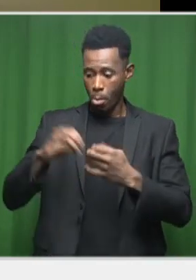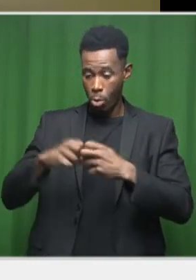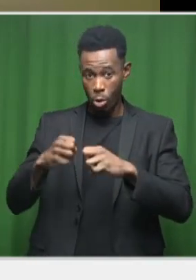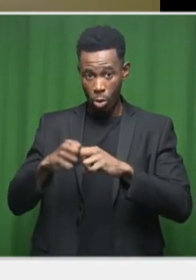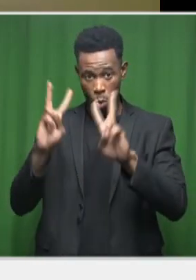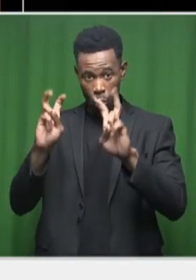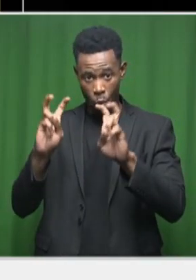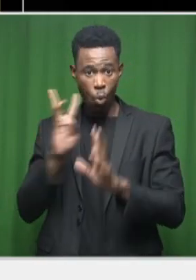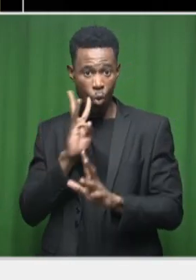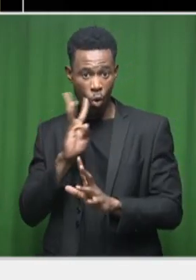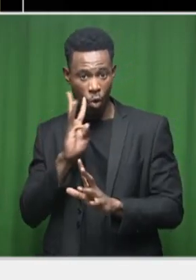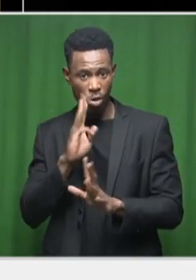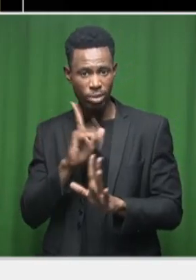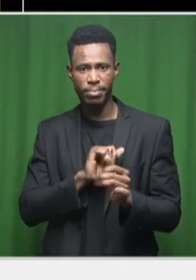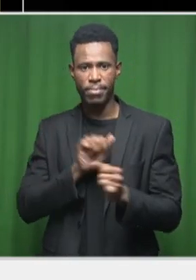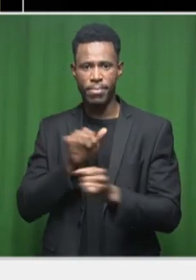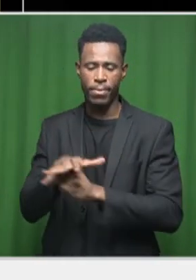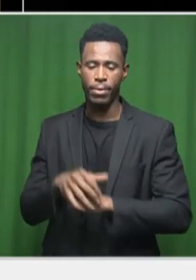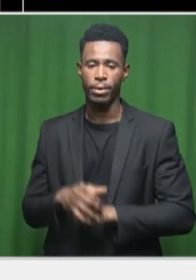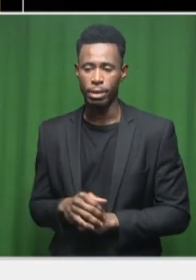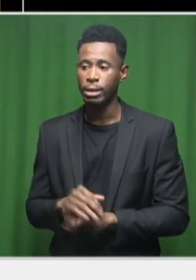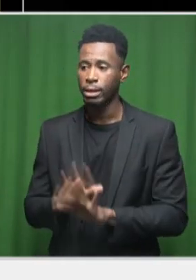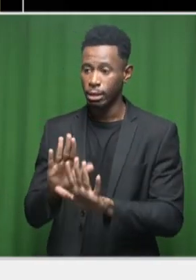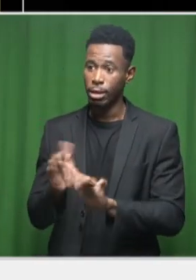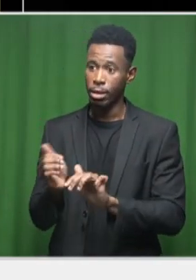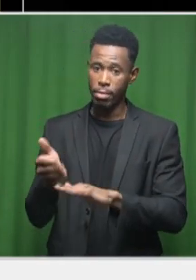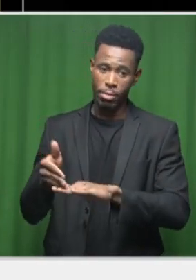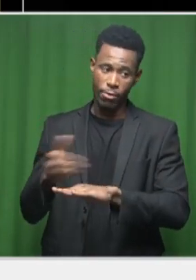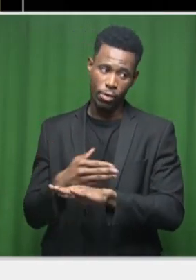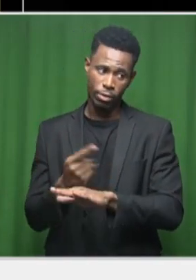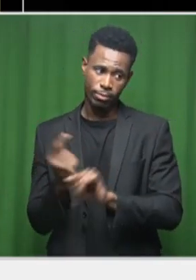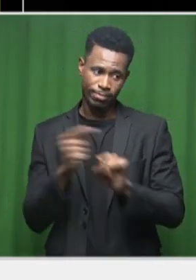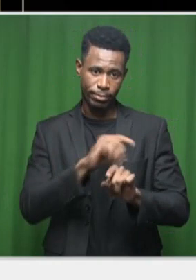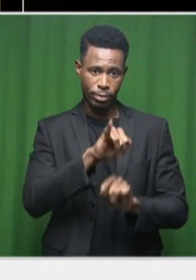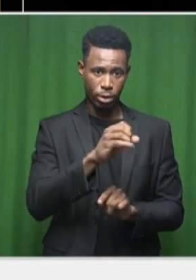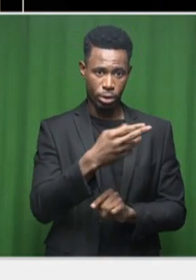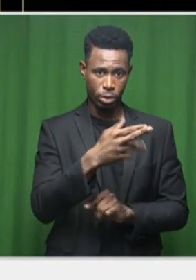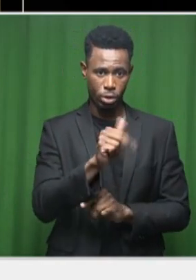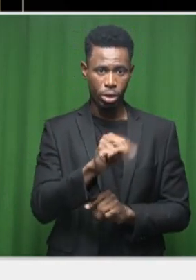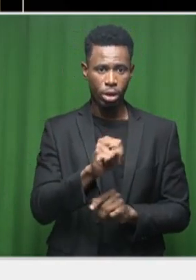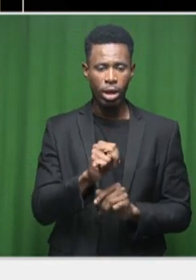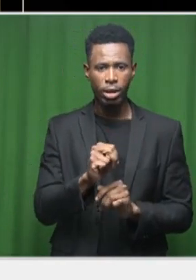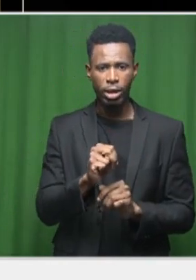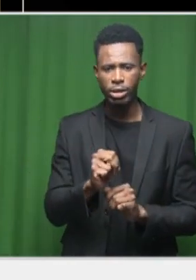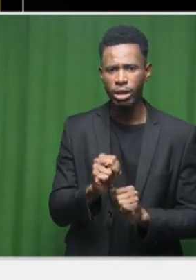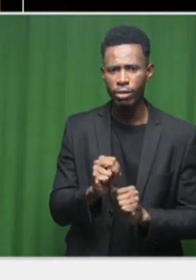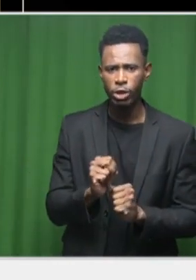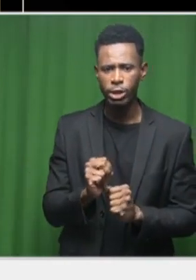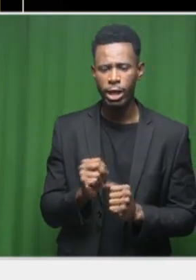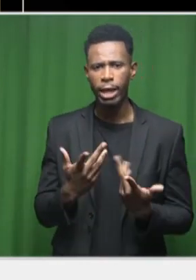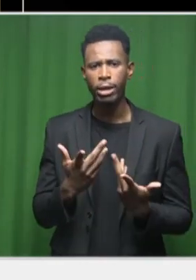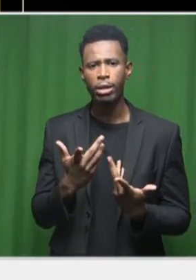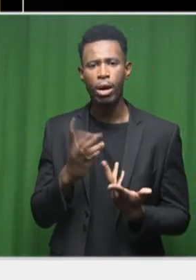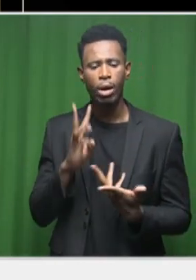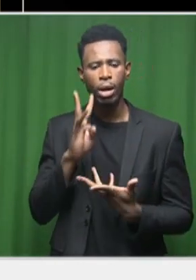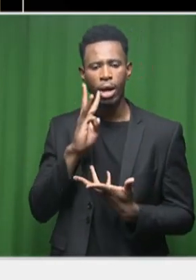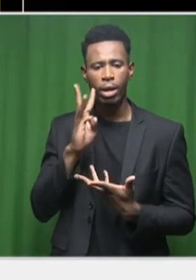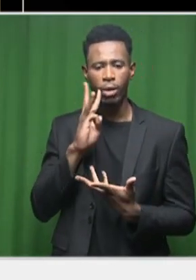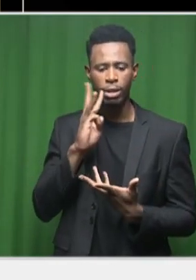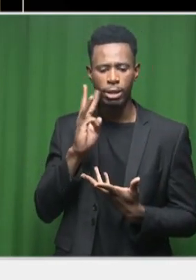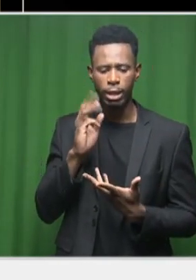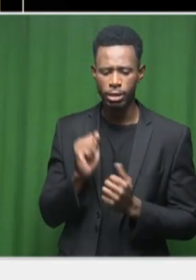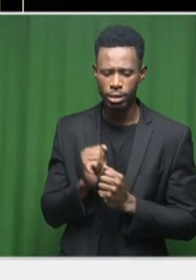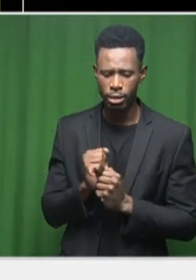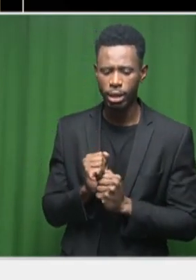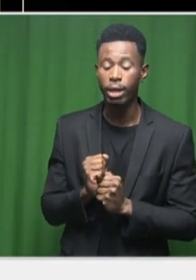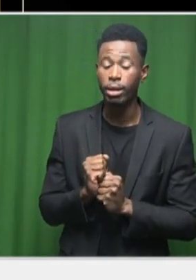crises. So, before I get to Johan about the infrastructure question, speaking of water quality, Anya, you